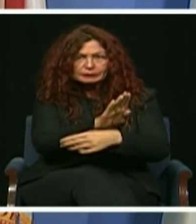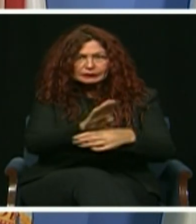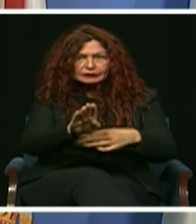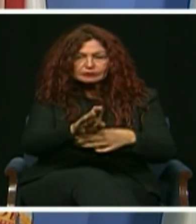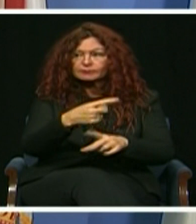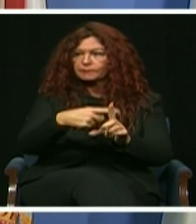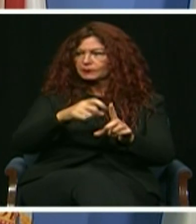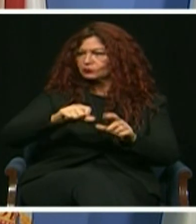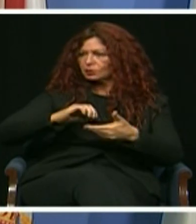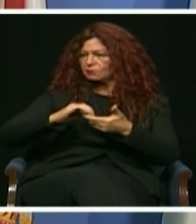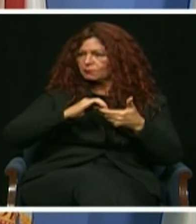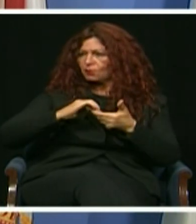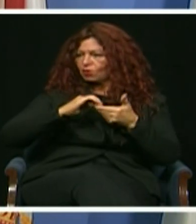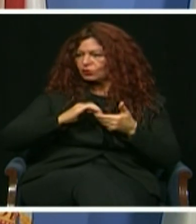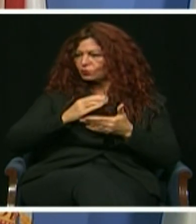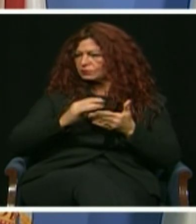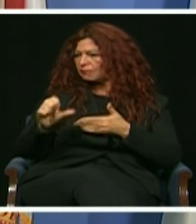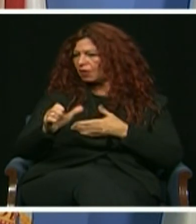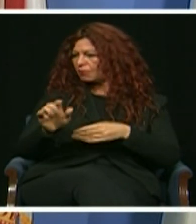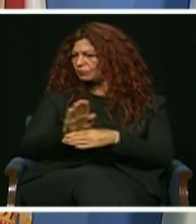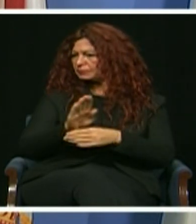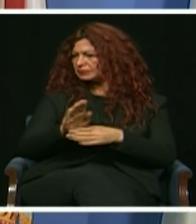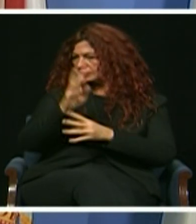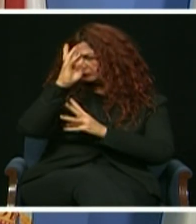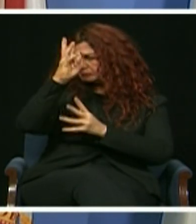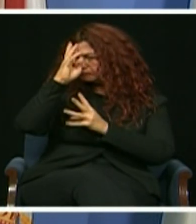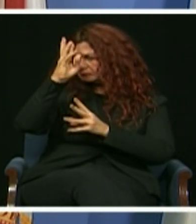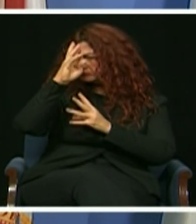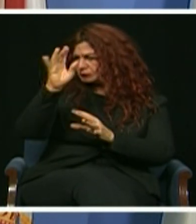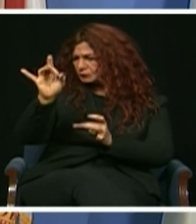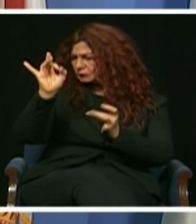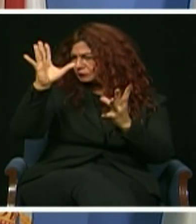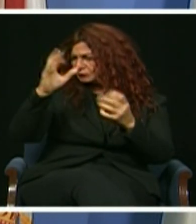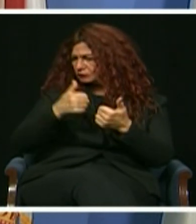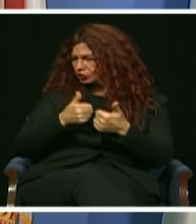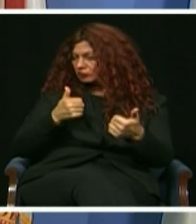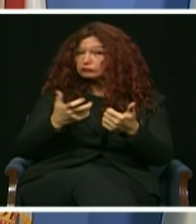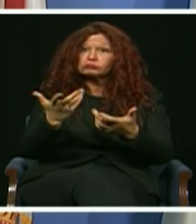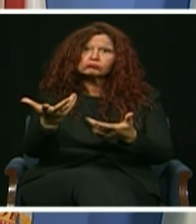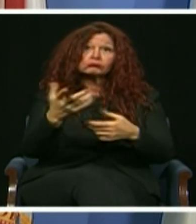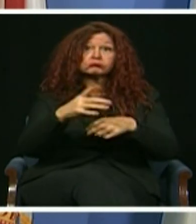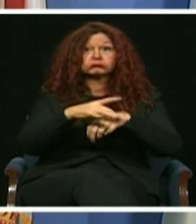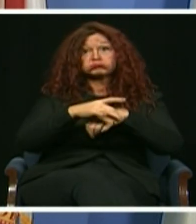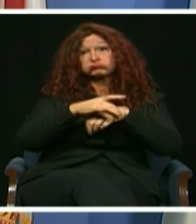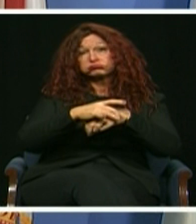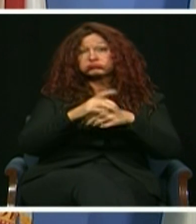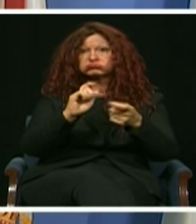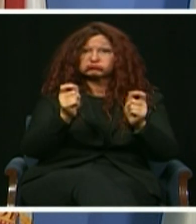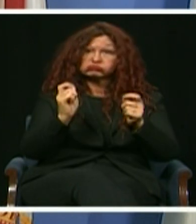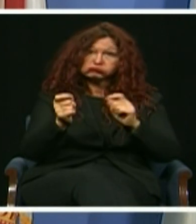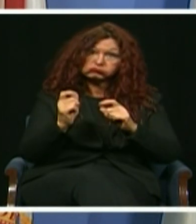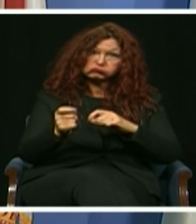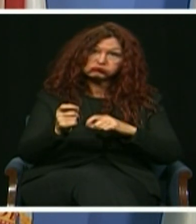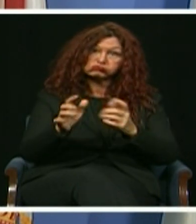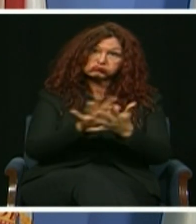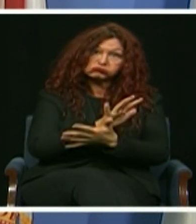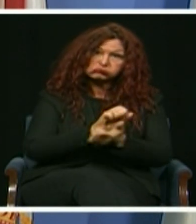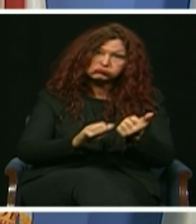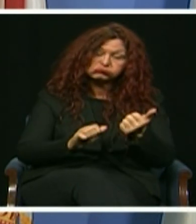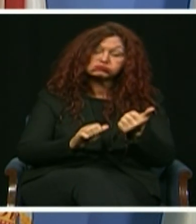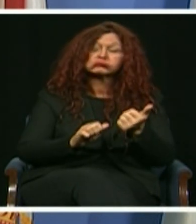innovators on some of our greatest challenges, like climate change, transportation, mobility, and affordability.